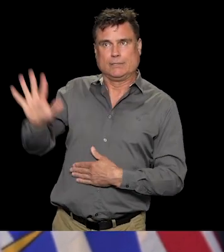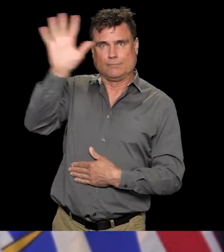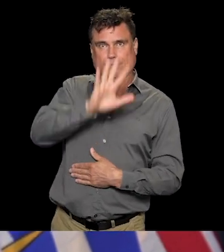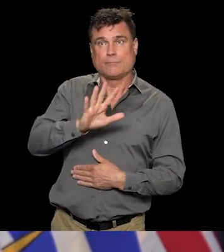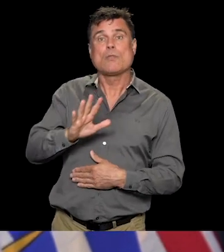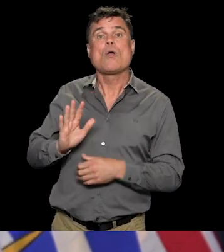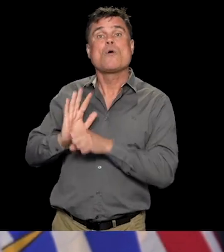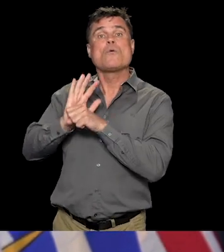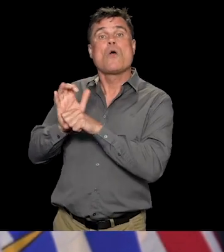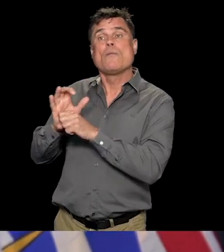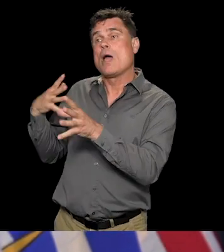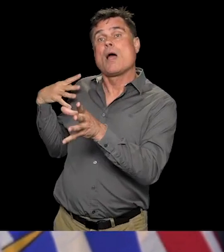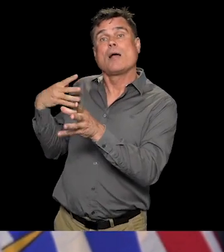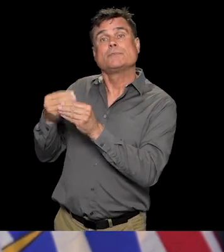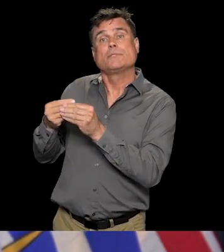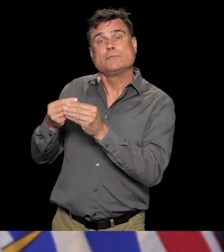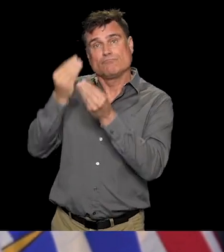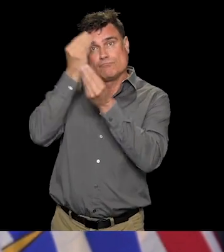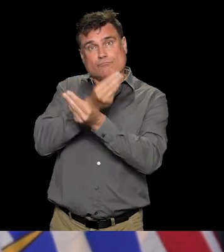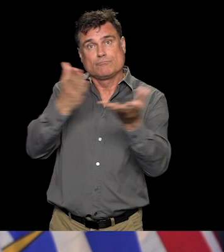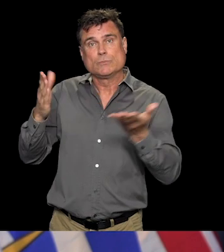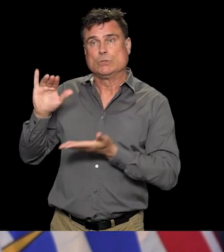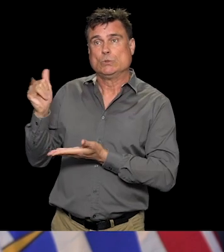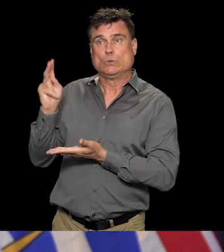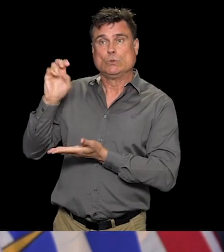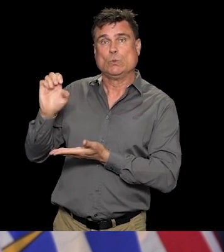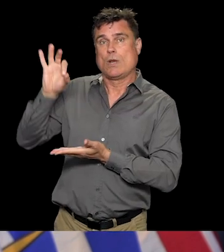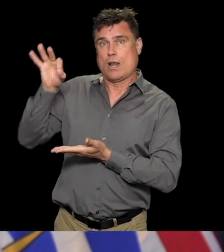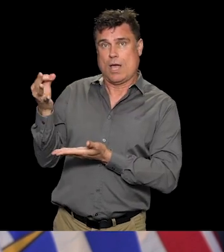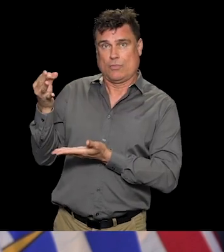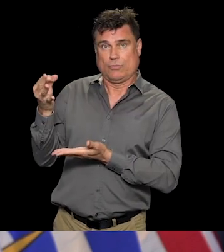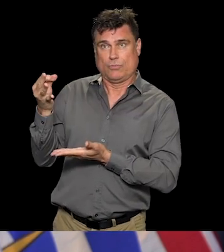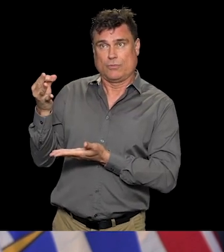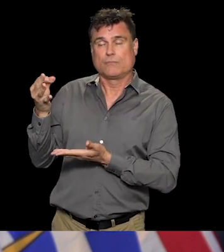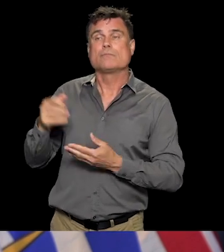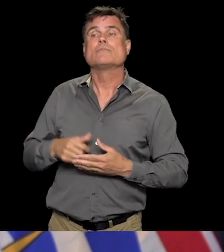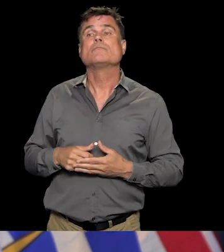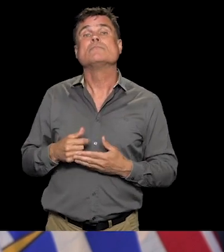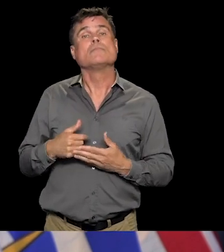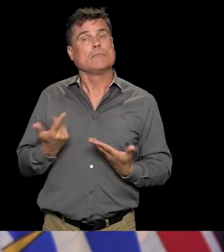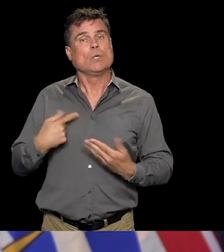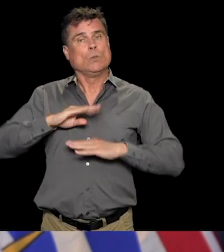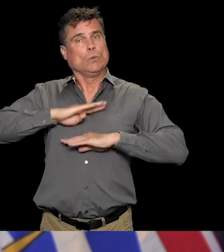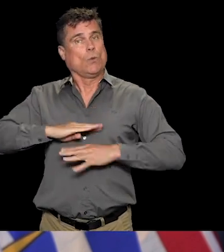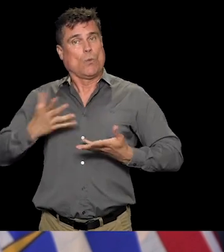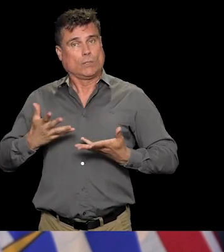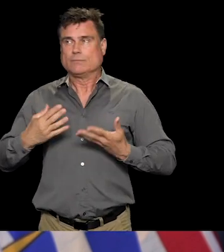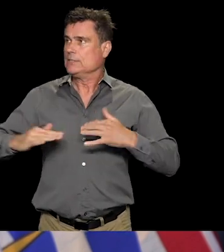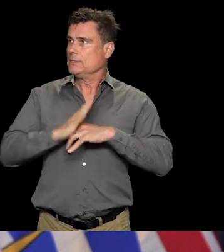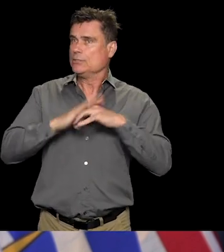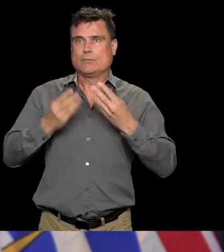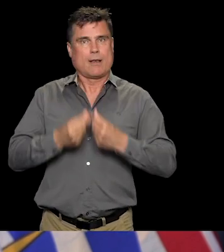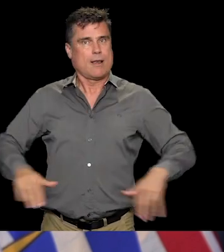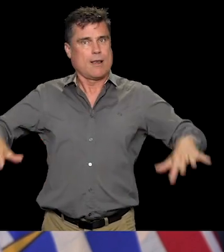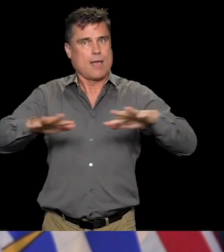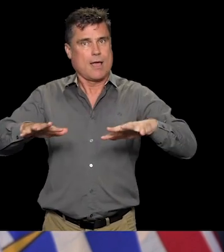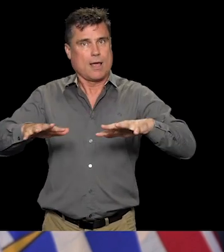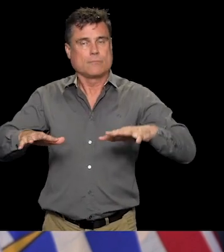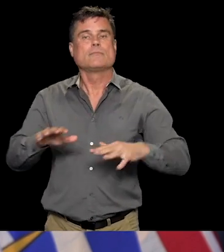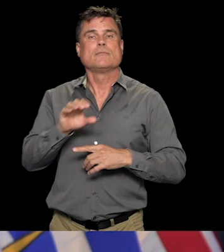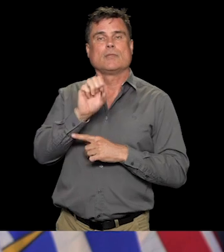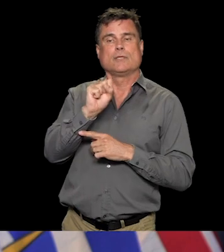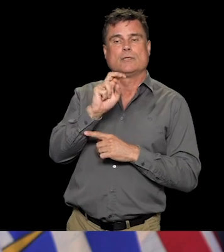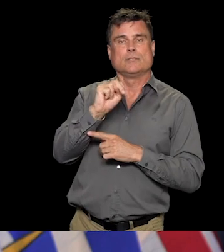9th. I'm very grateful to be speaking to you from the traditional territories of the Lekongan-speaking peoples, of the